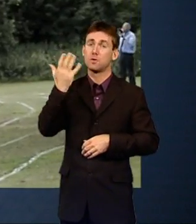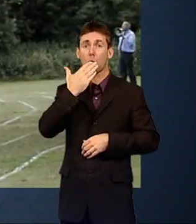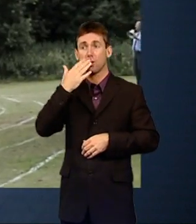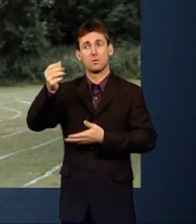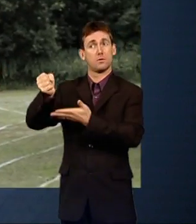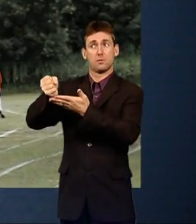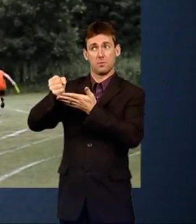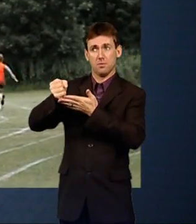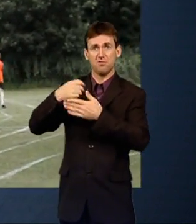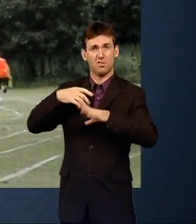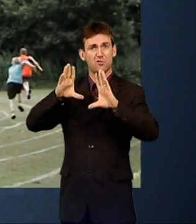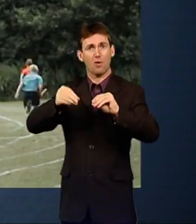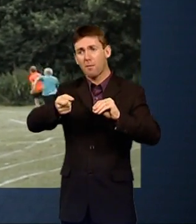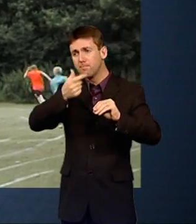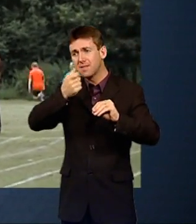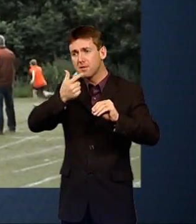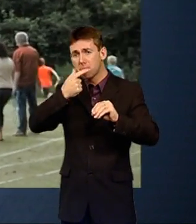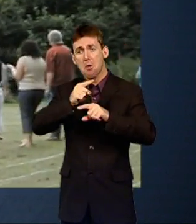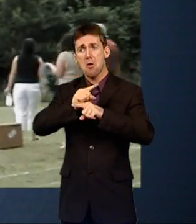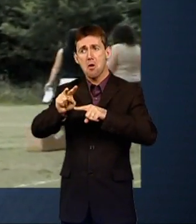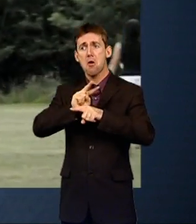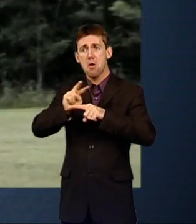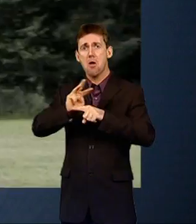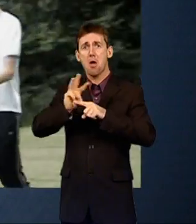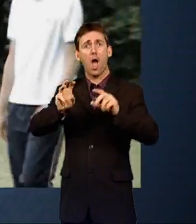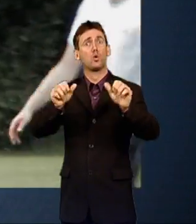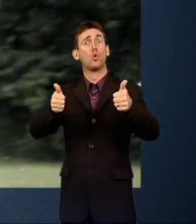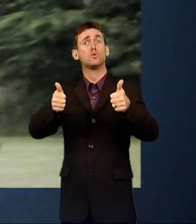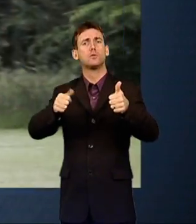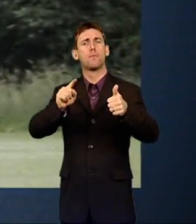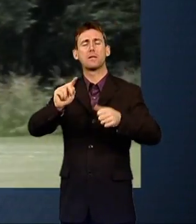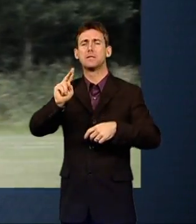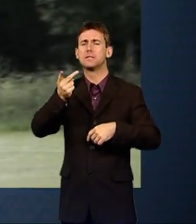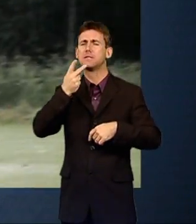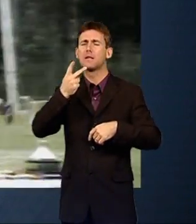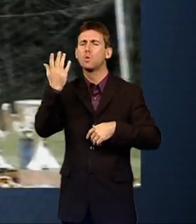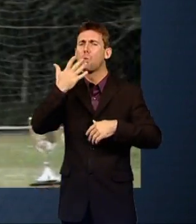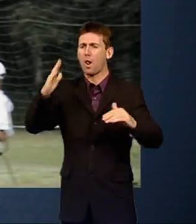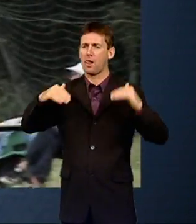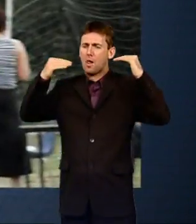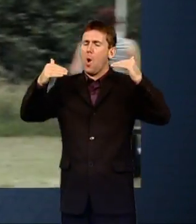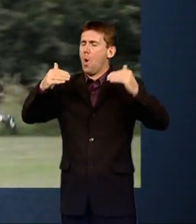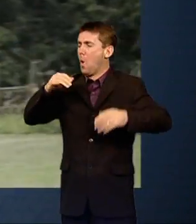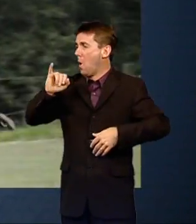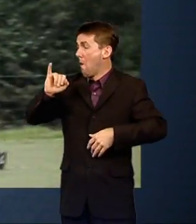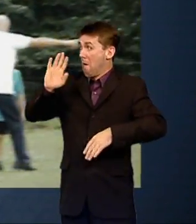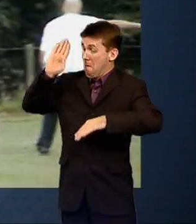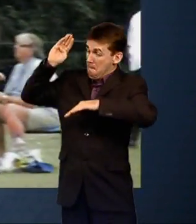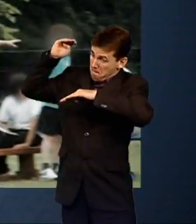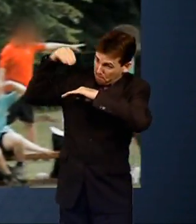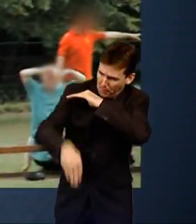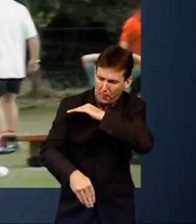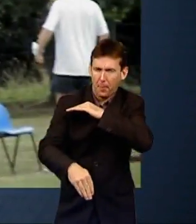medication for a while, but it wasn't to last. The transfer to secondary school has been disastrous and his behaviour has gone rapidly